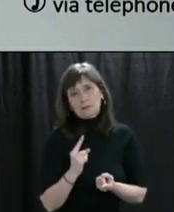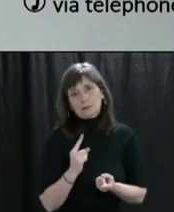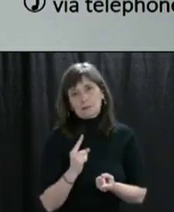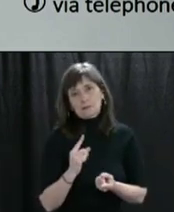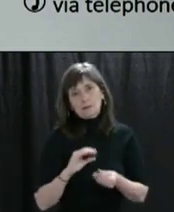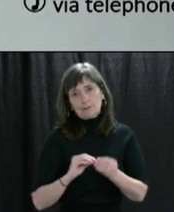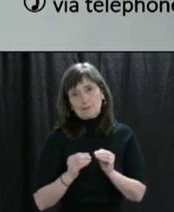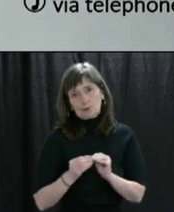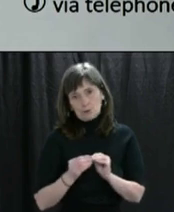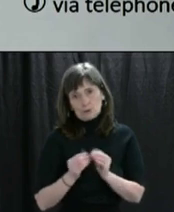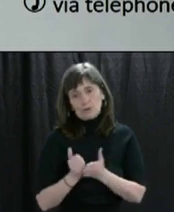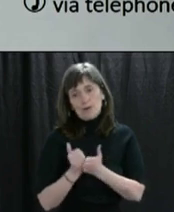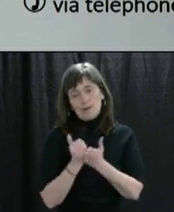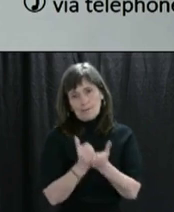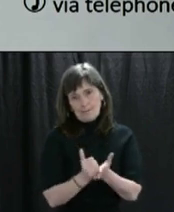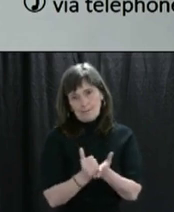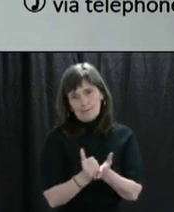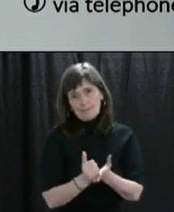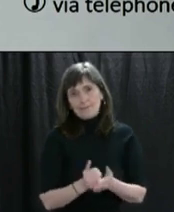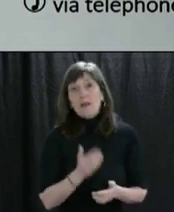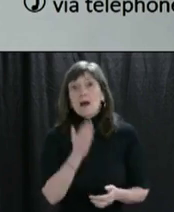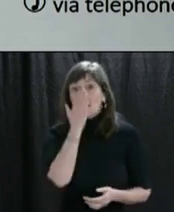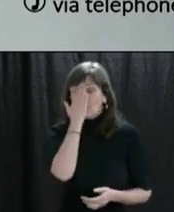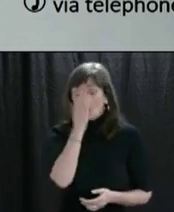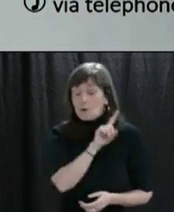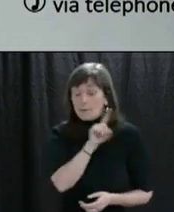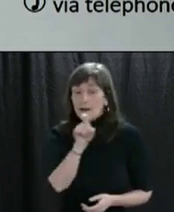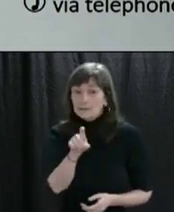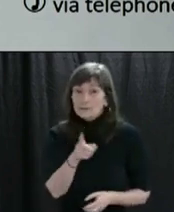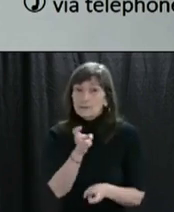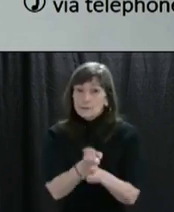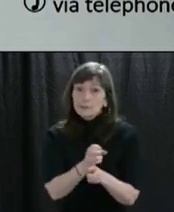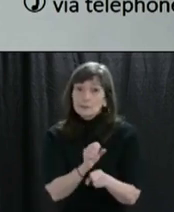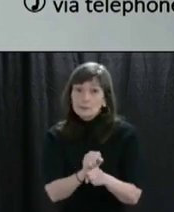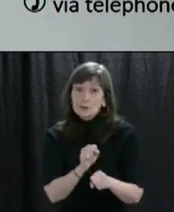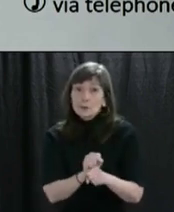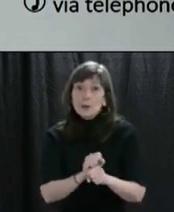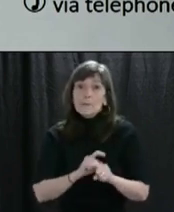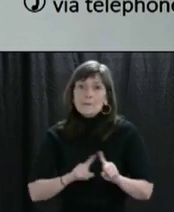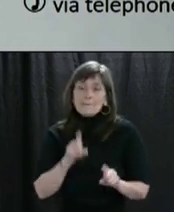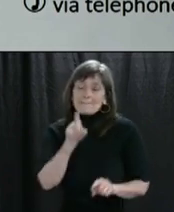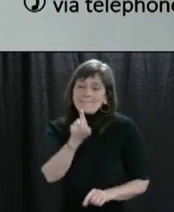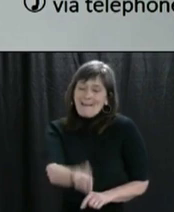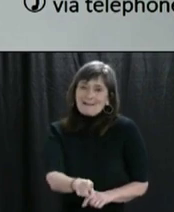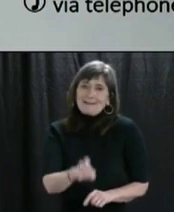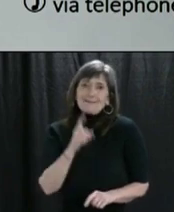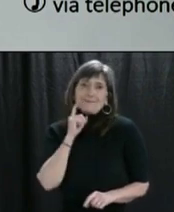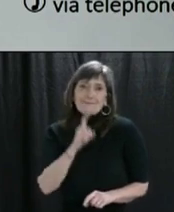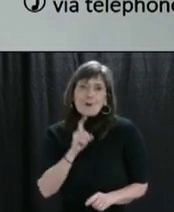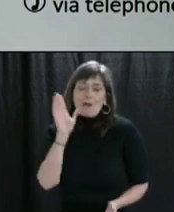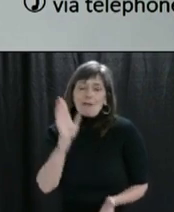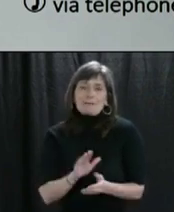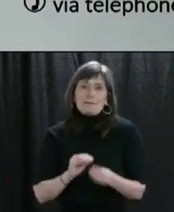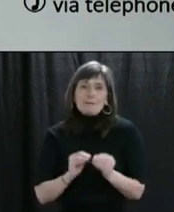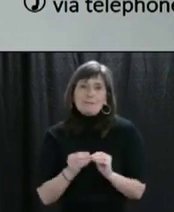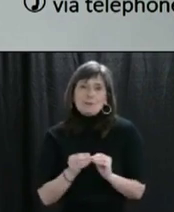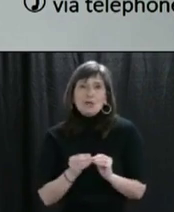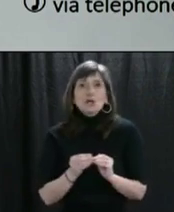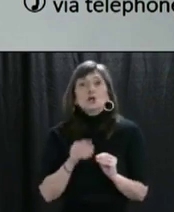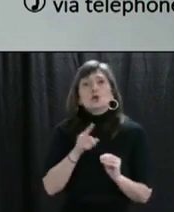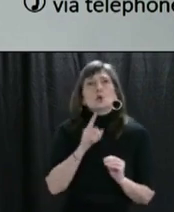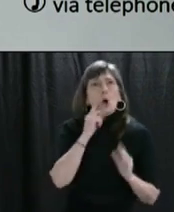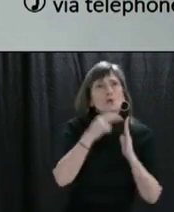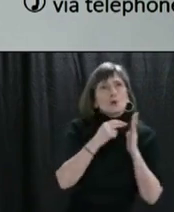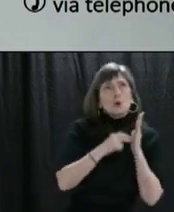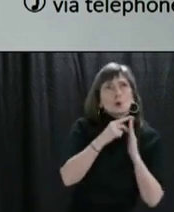I know what I am asking is difficult, we need to follow these measures to flatten the curve. This is not about finding a loophole